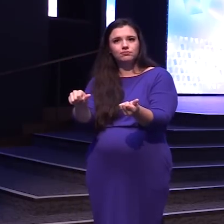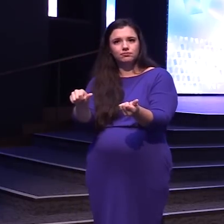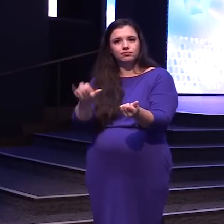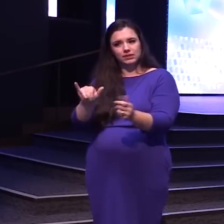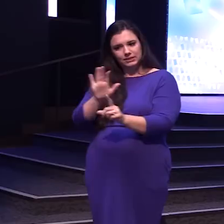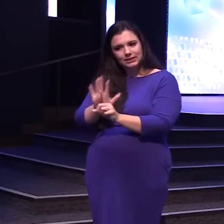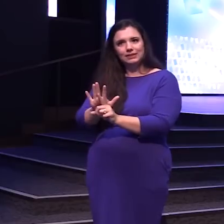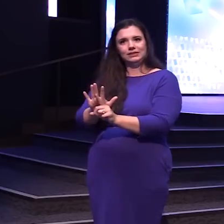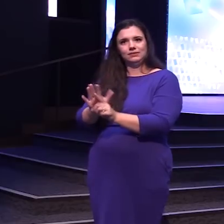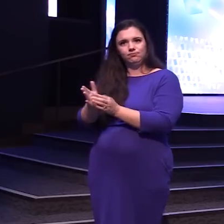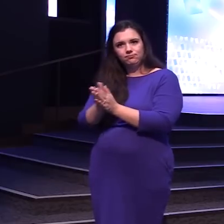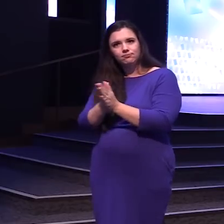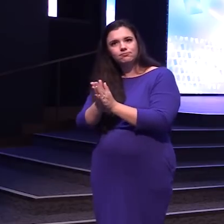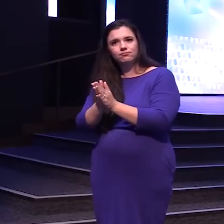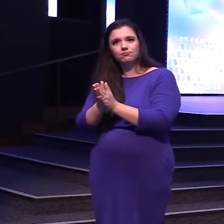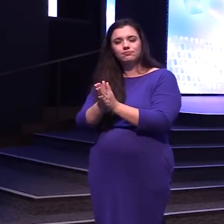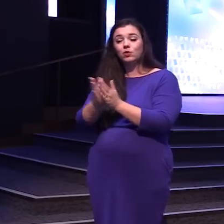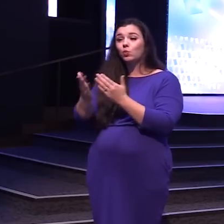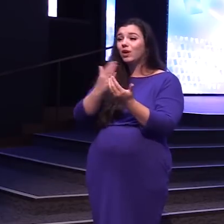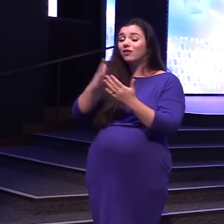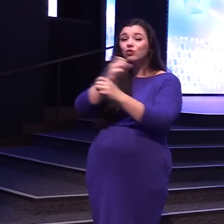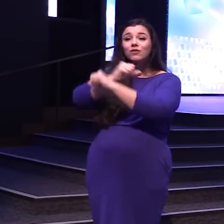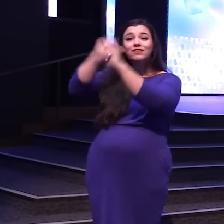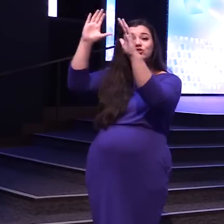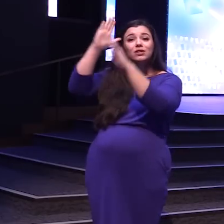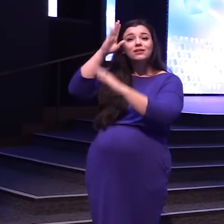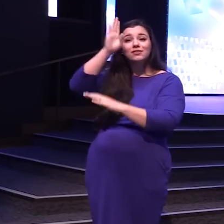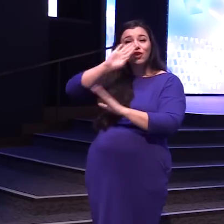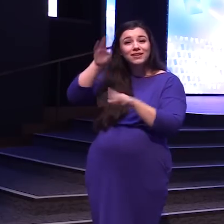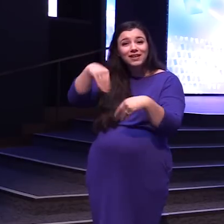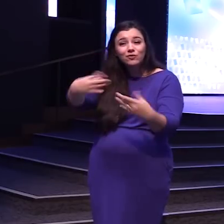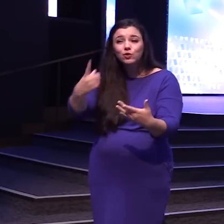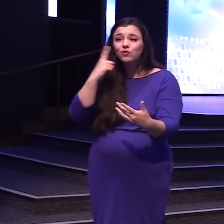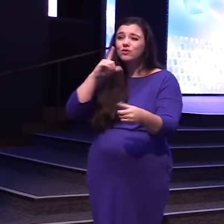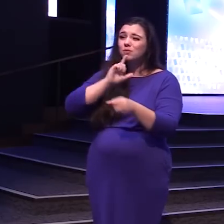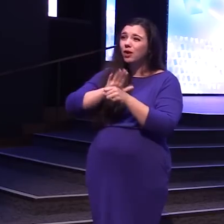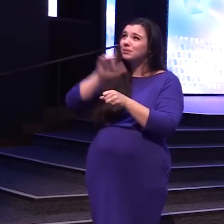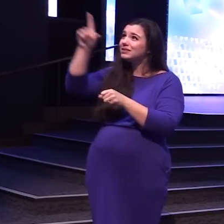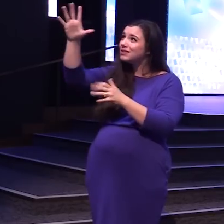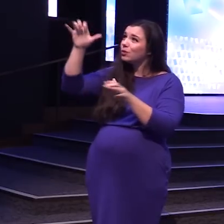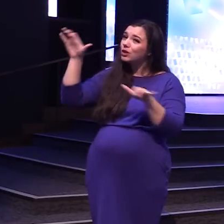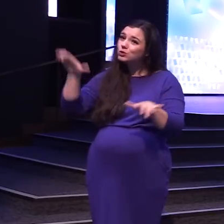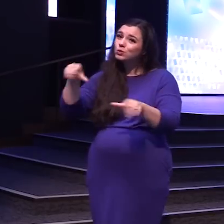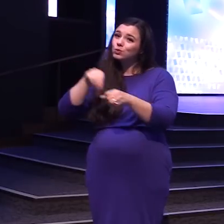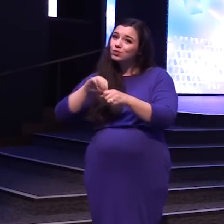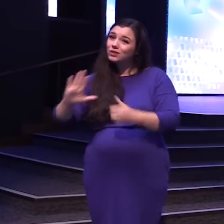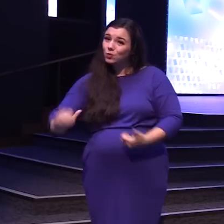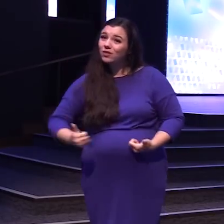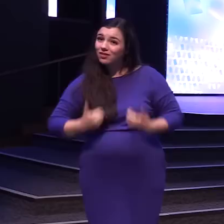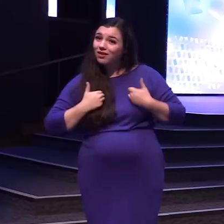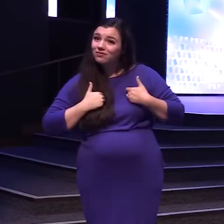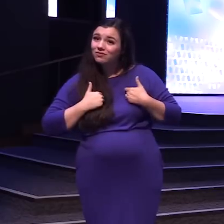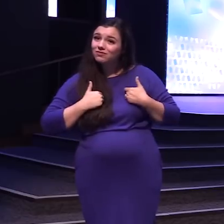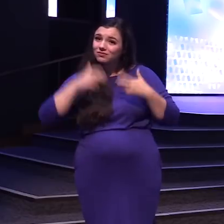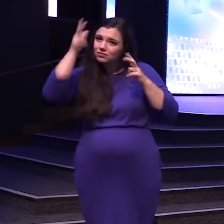The vision God has given you For the promises He wants to fulfill In your life